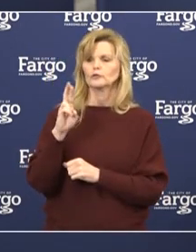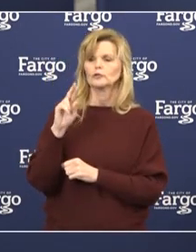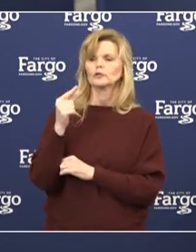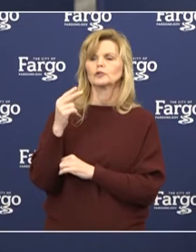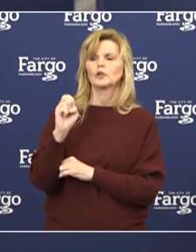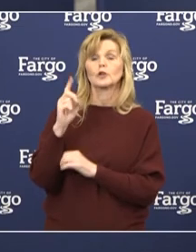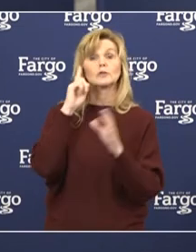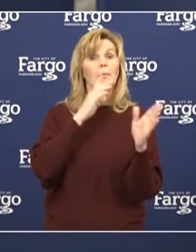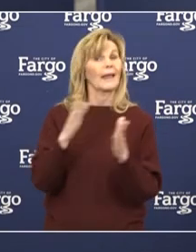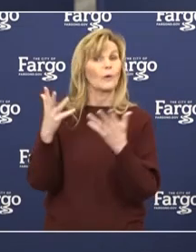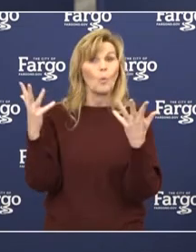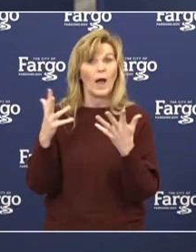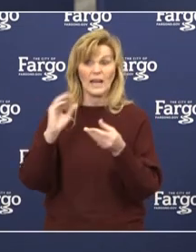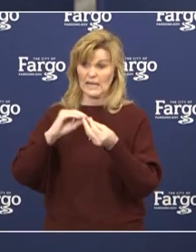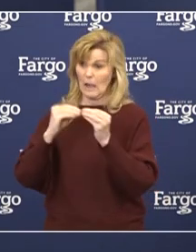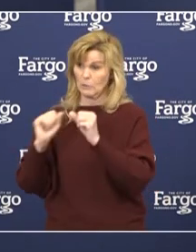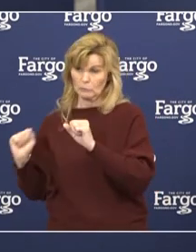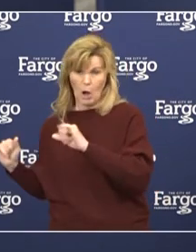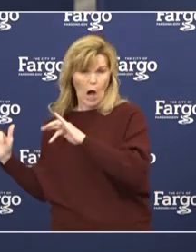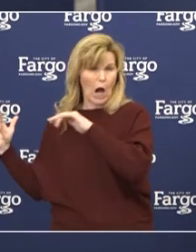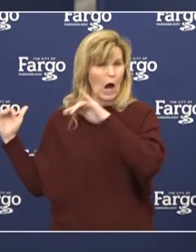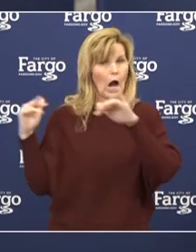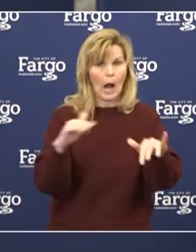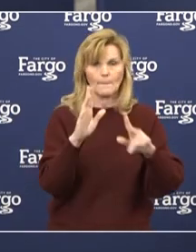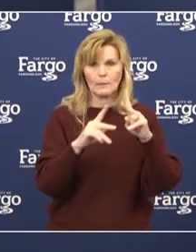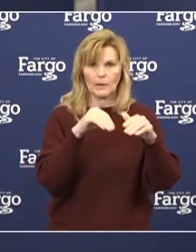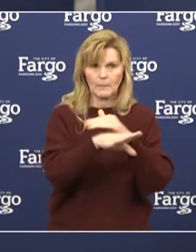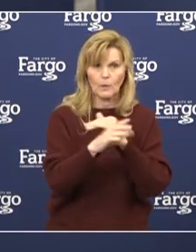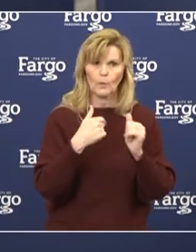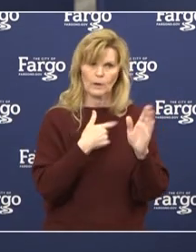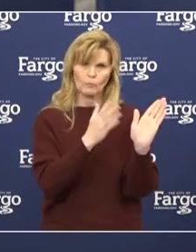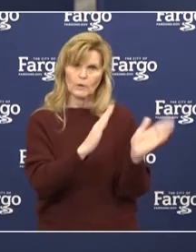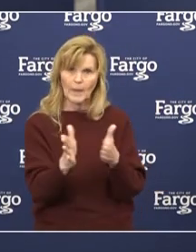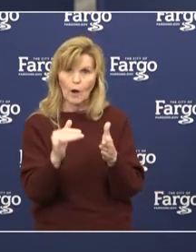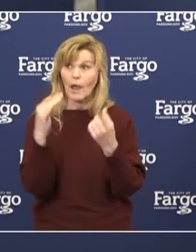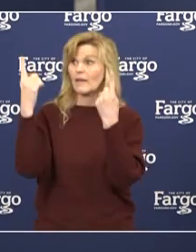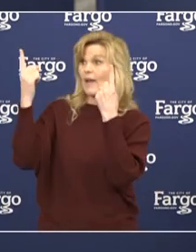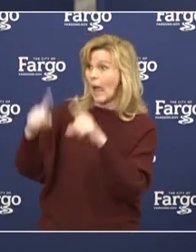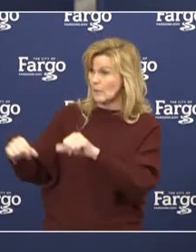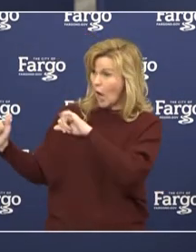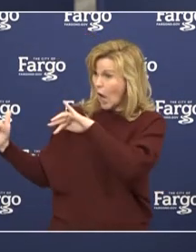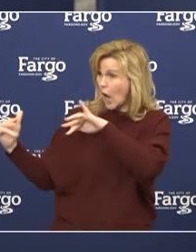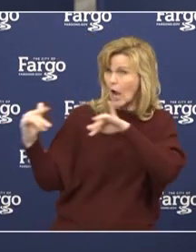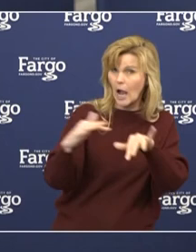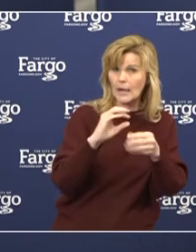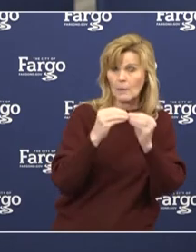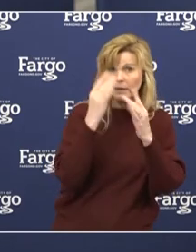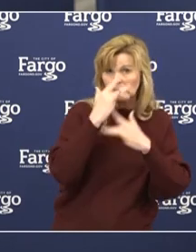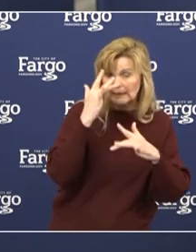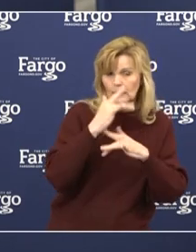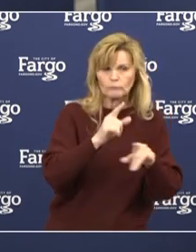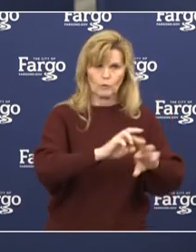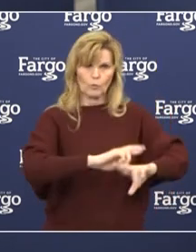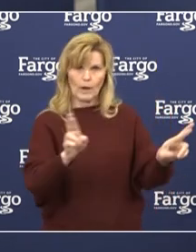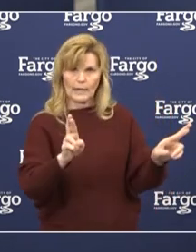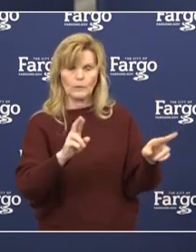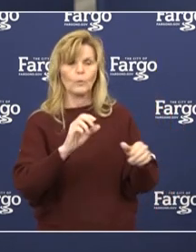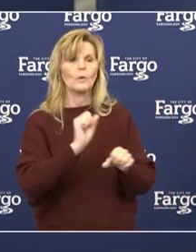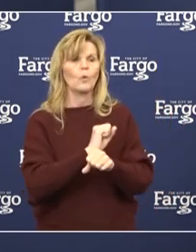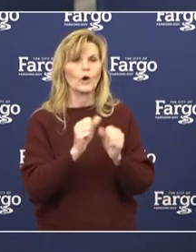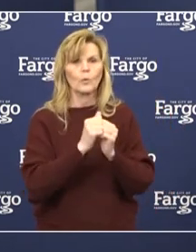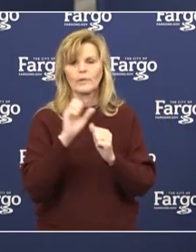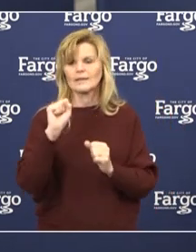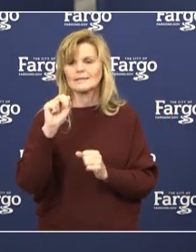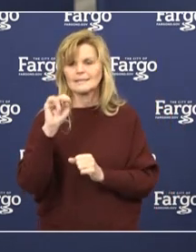We are working in coordinating this planning with state and local government and public health officials, as well as other hospitals and health systems, such as